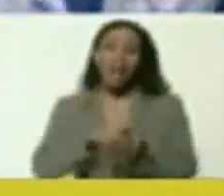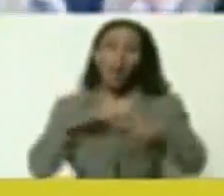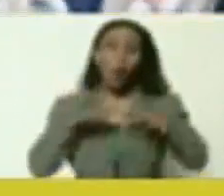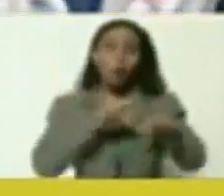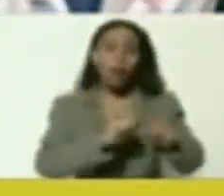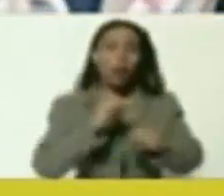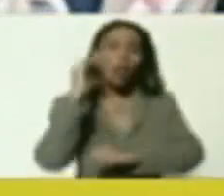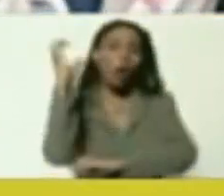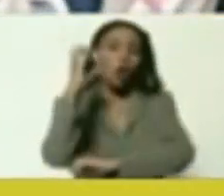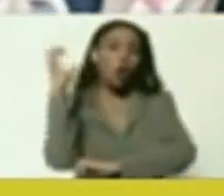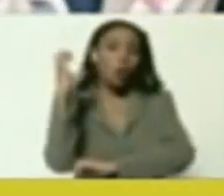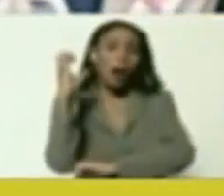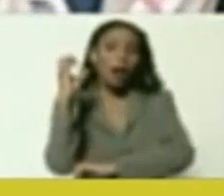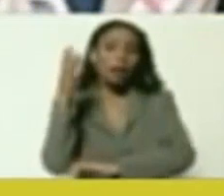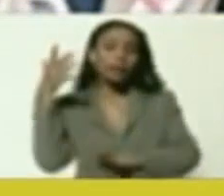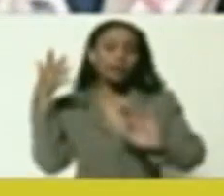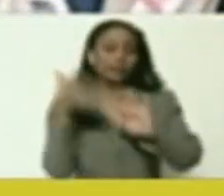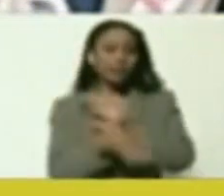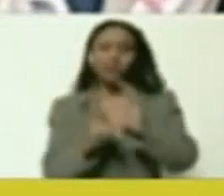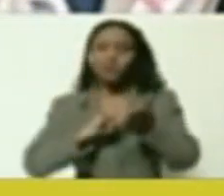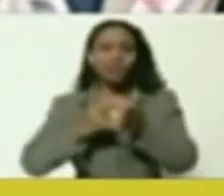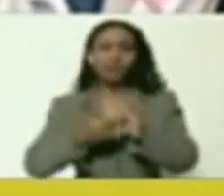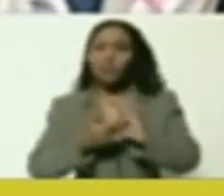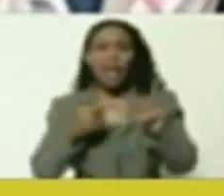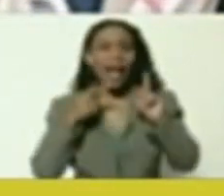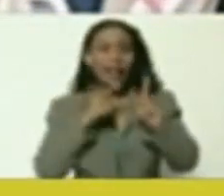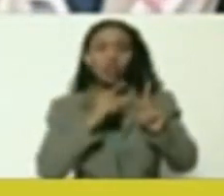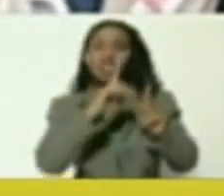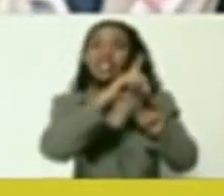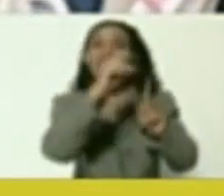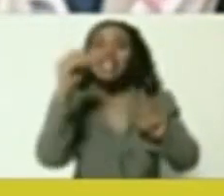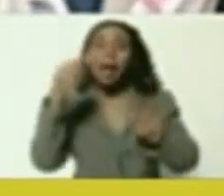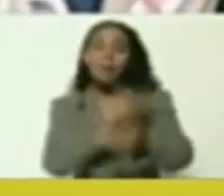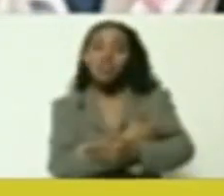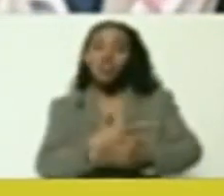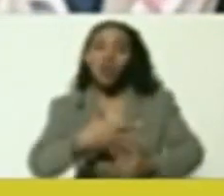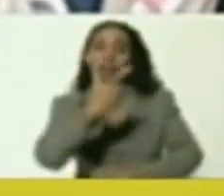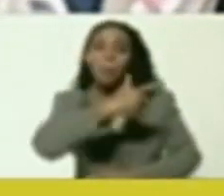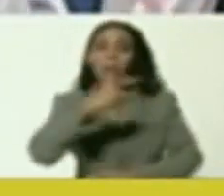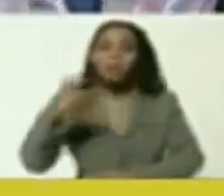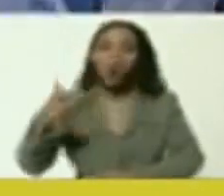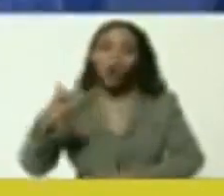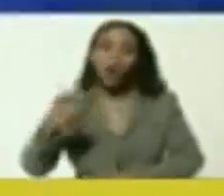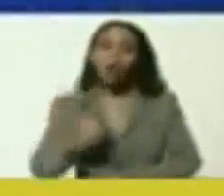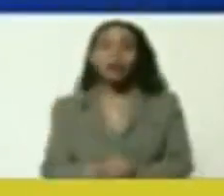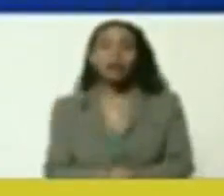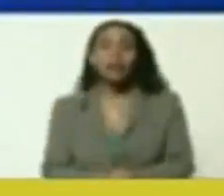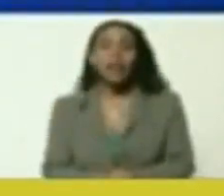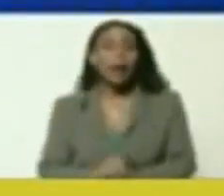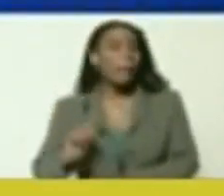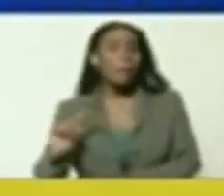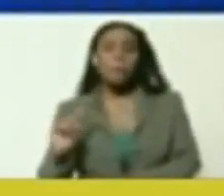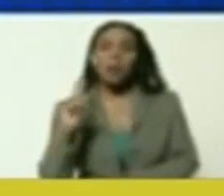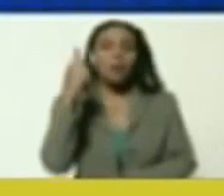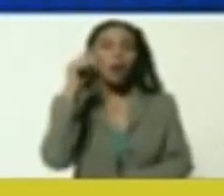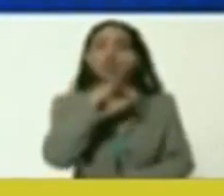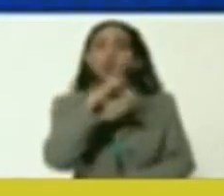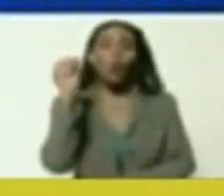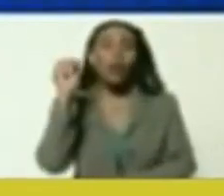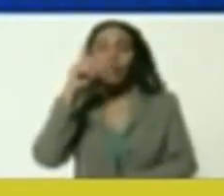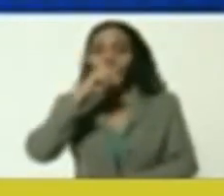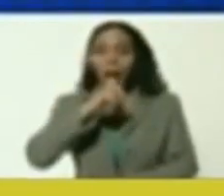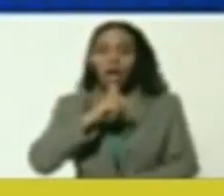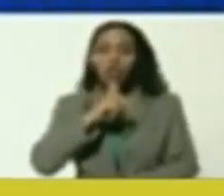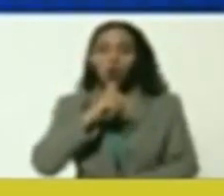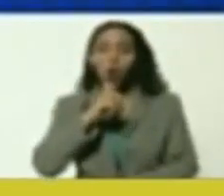and with the arrival of the European empires meant that of all those 100 million inhabitants in